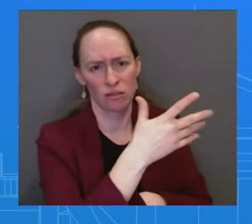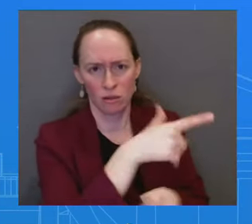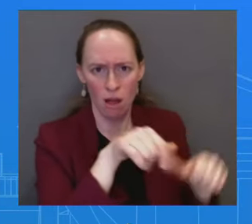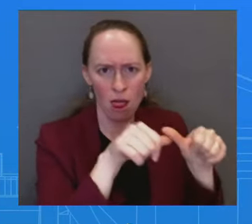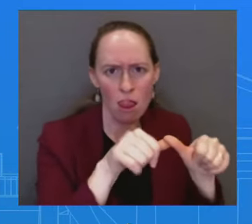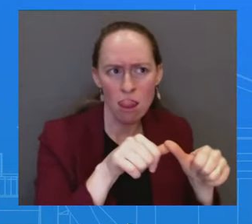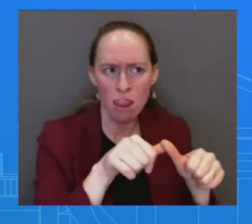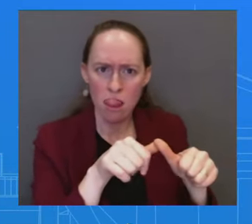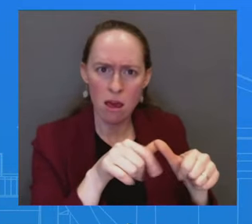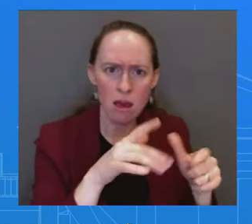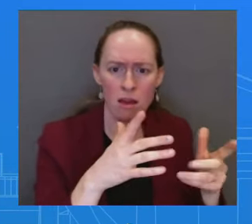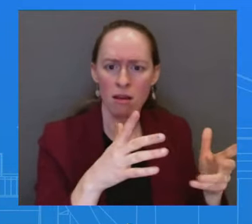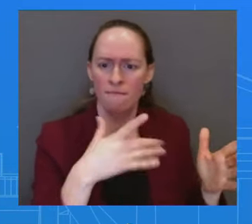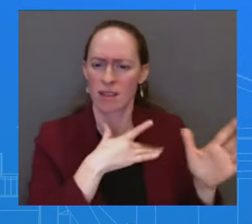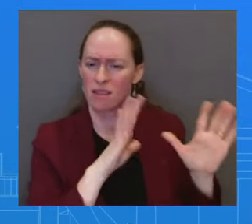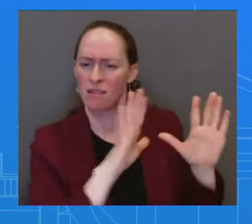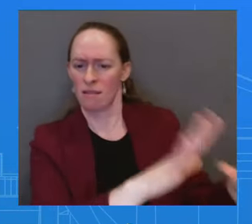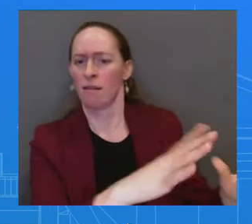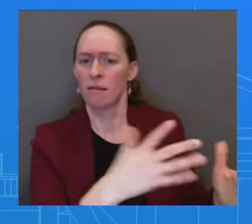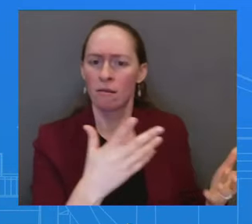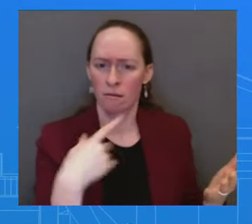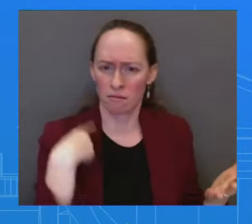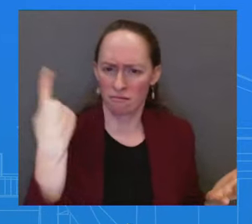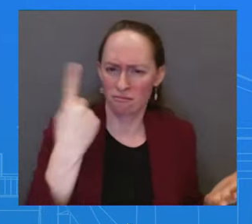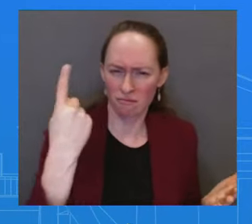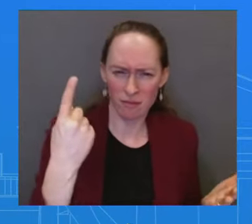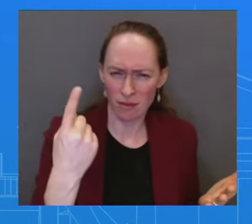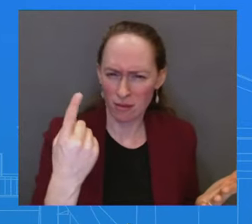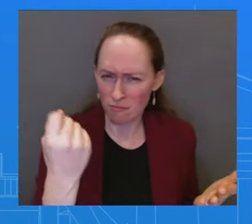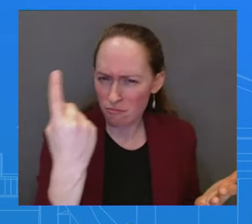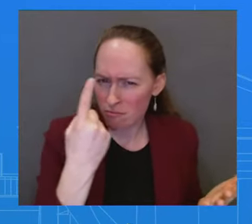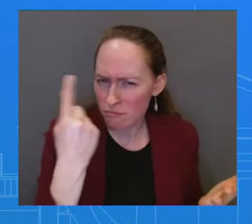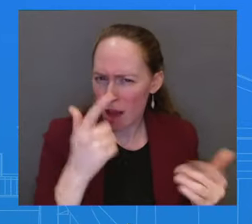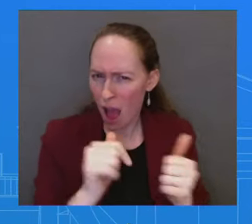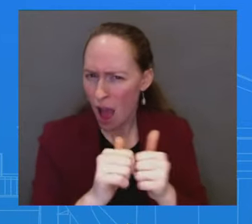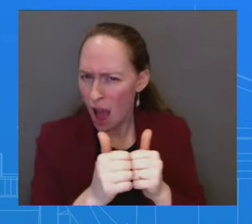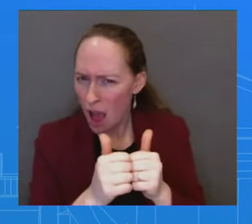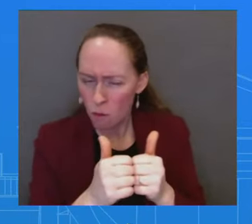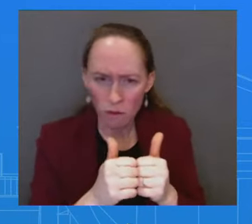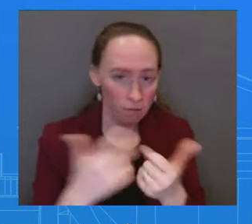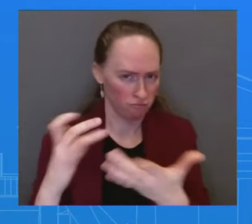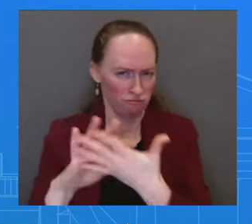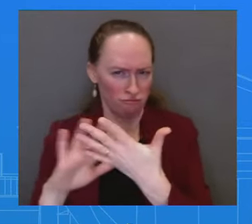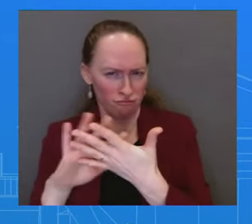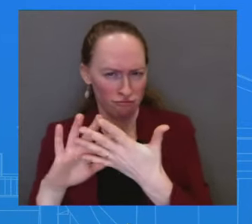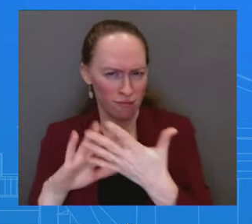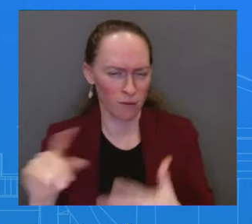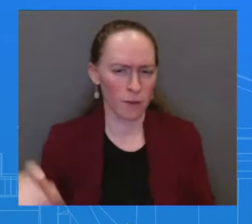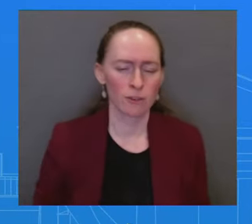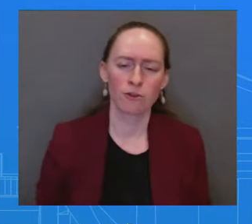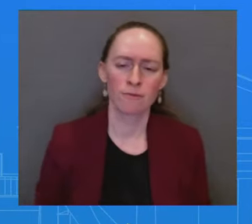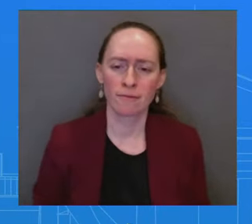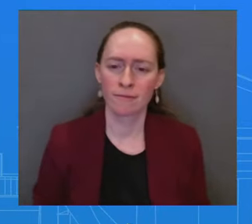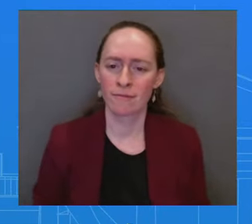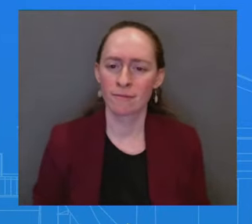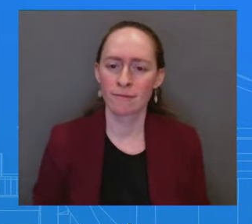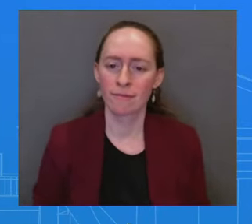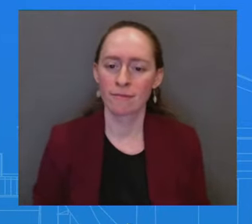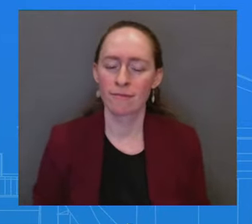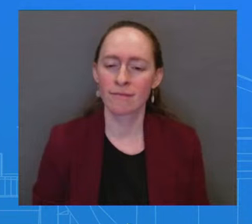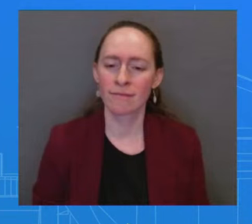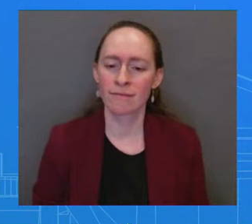have influence in Iran. And they have the ability to have conversations with Iranian leaders that